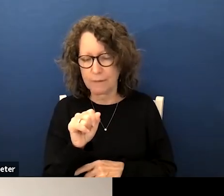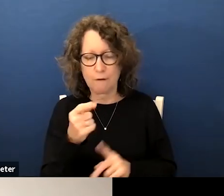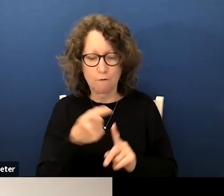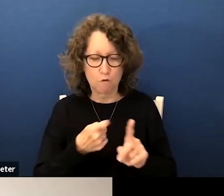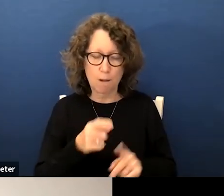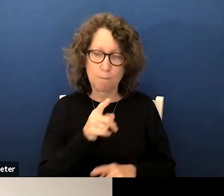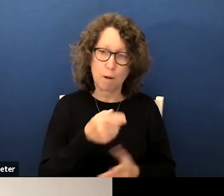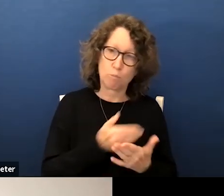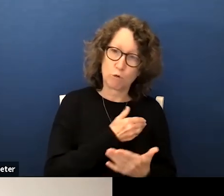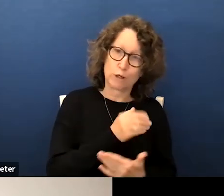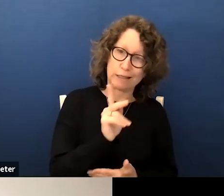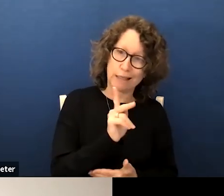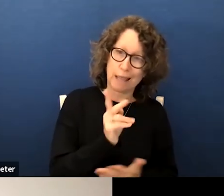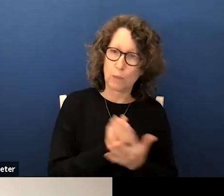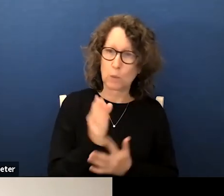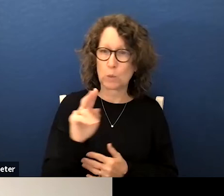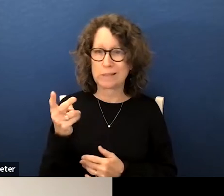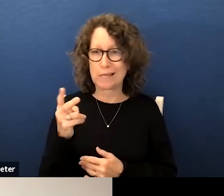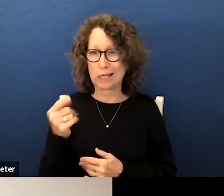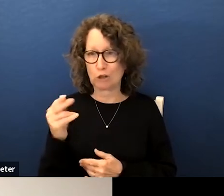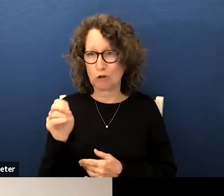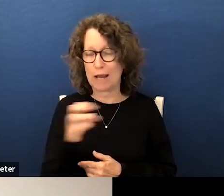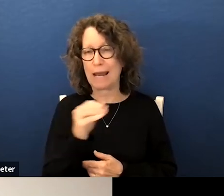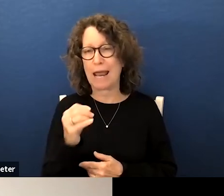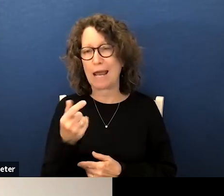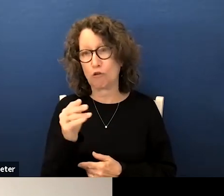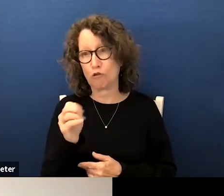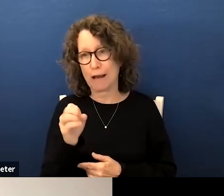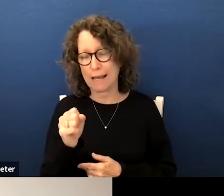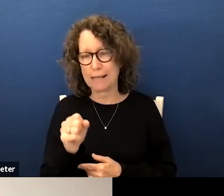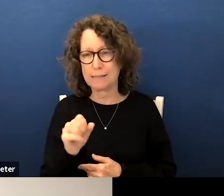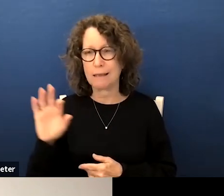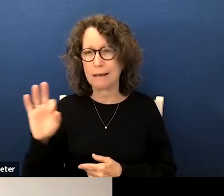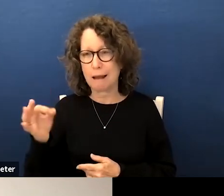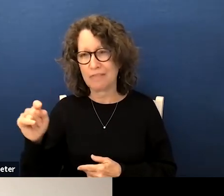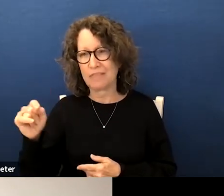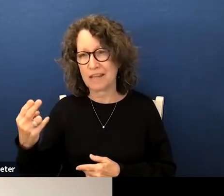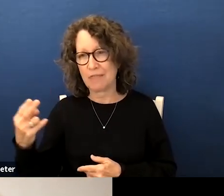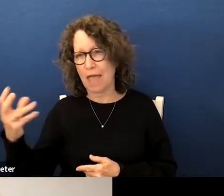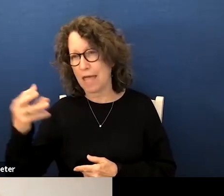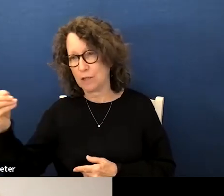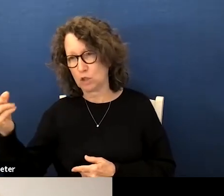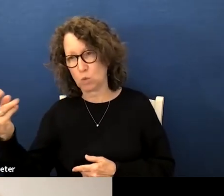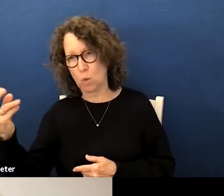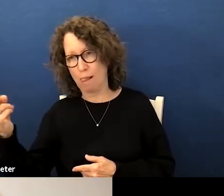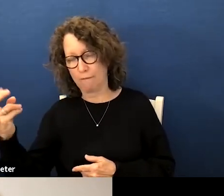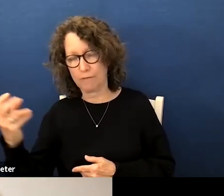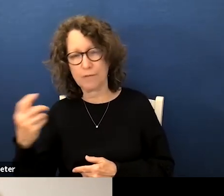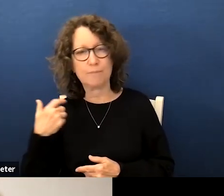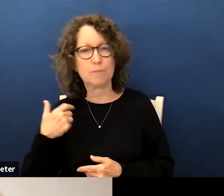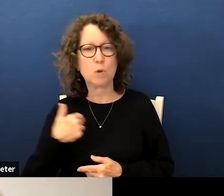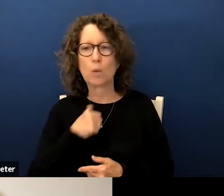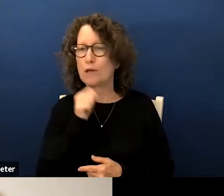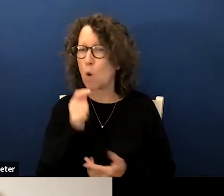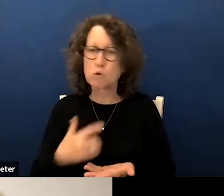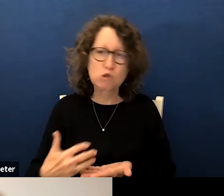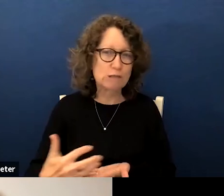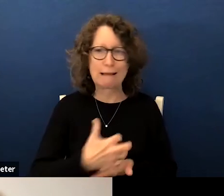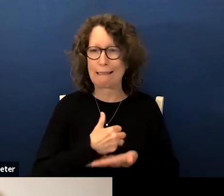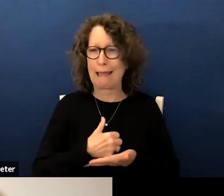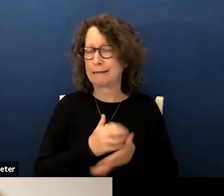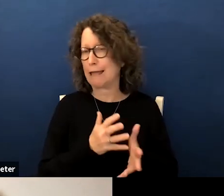pre-k through second grade and grades of course 9th 10th and 12th we not just collect it